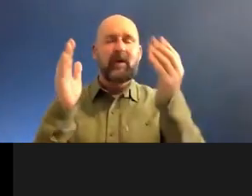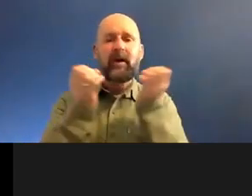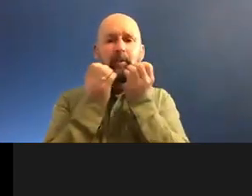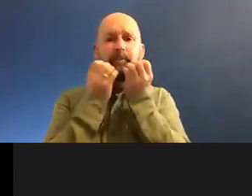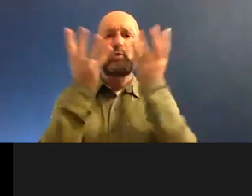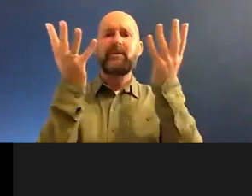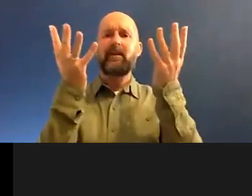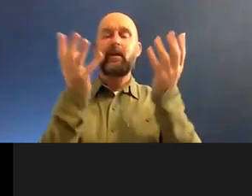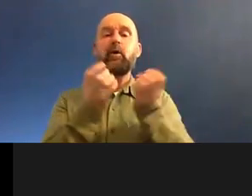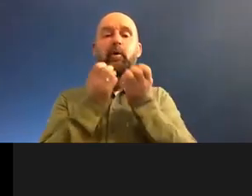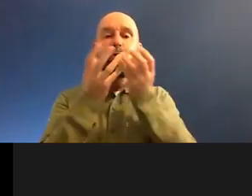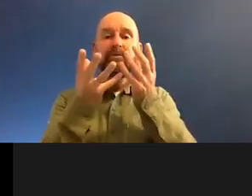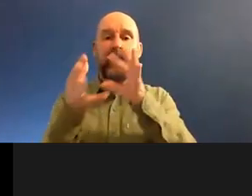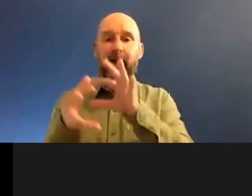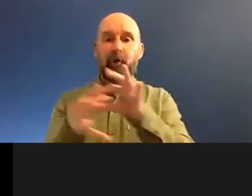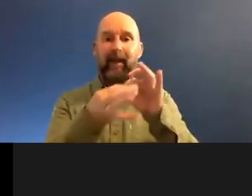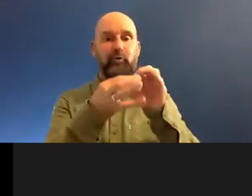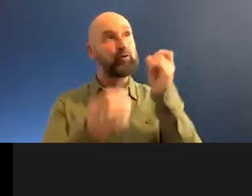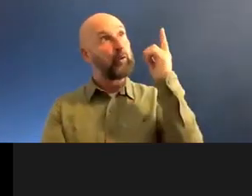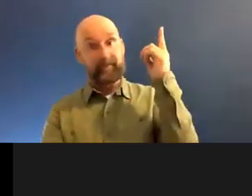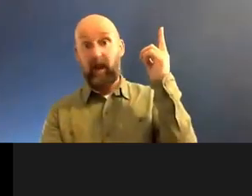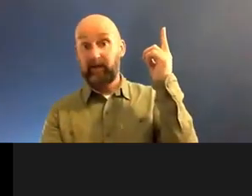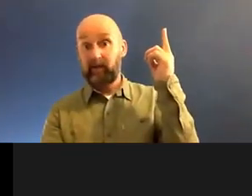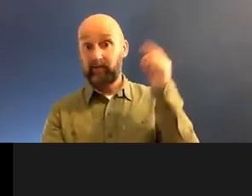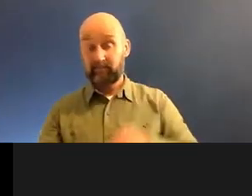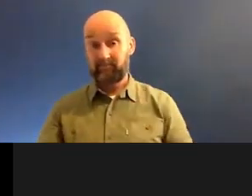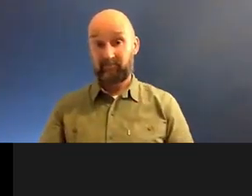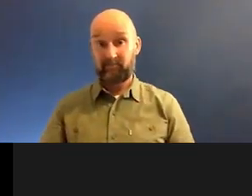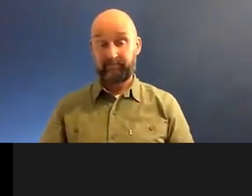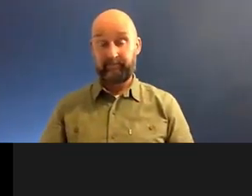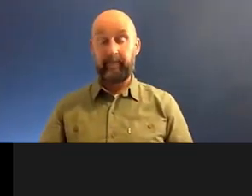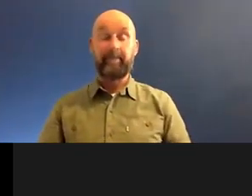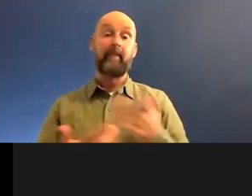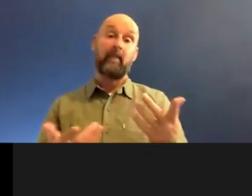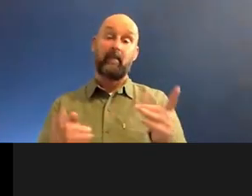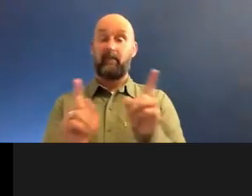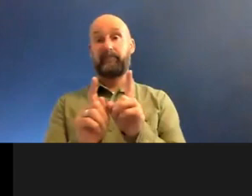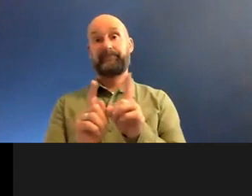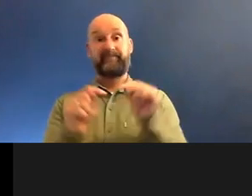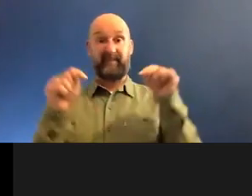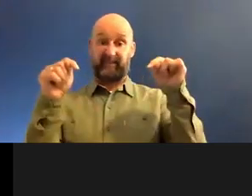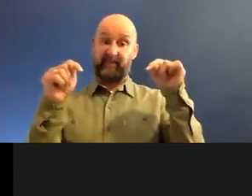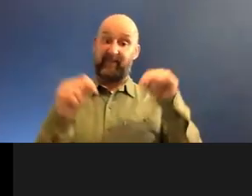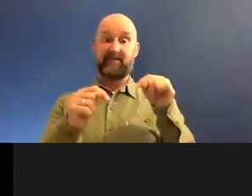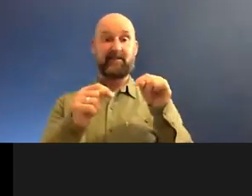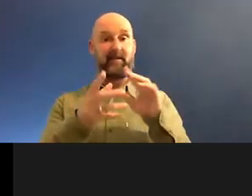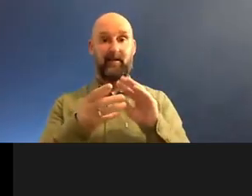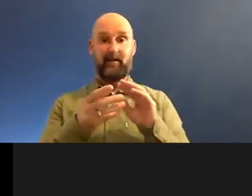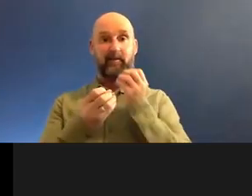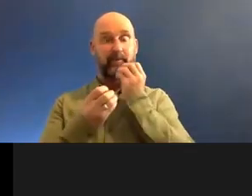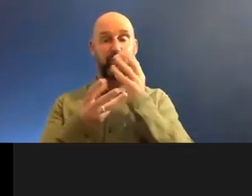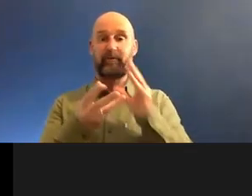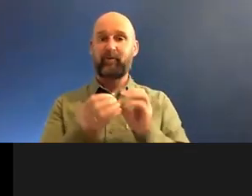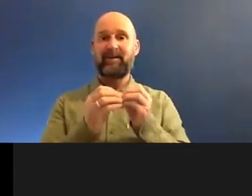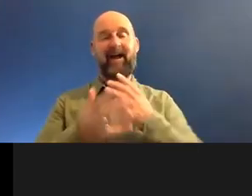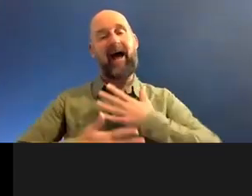is a connection to the divine. Um, and then, you know, this kind of like beautification. And I'm, I